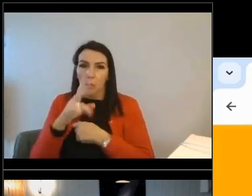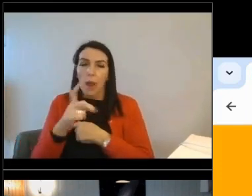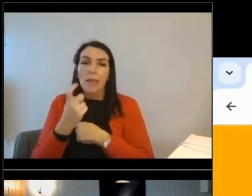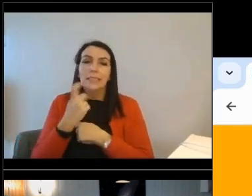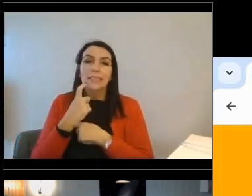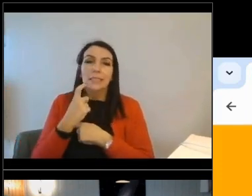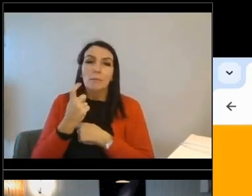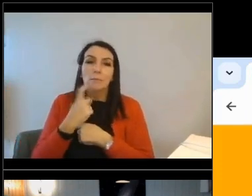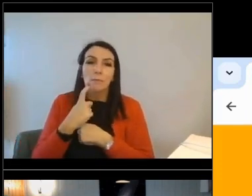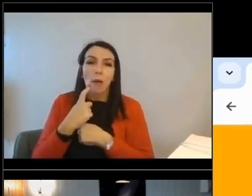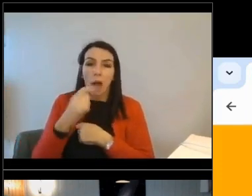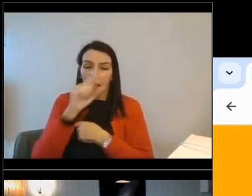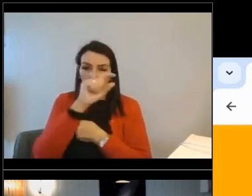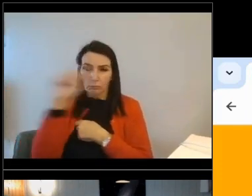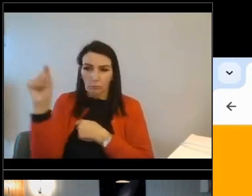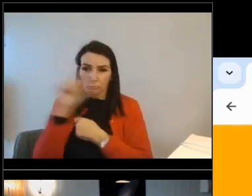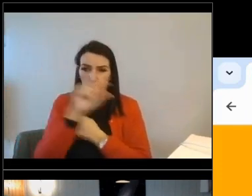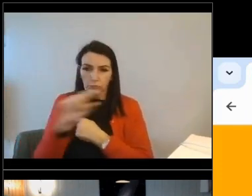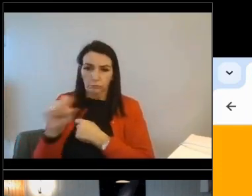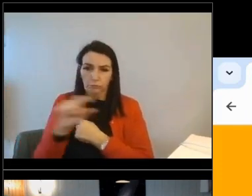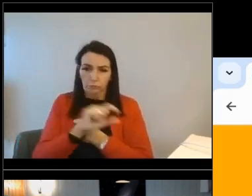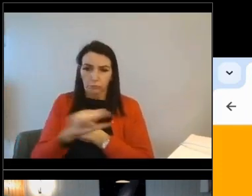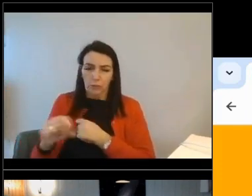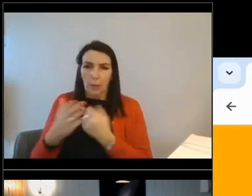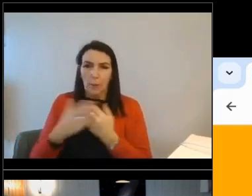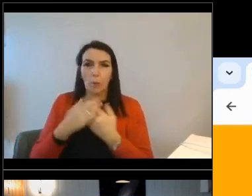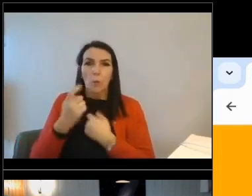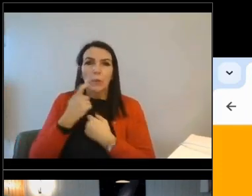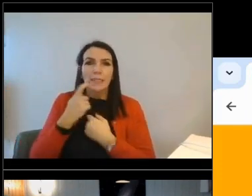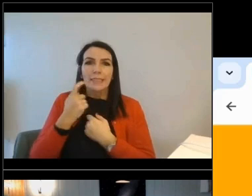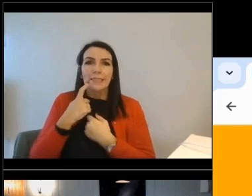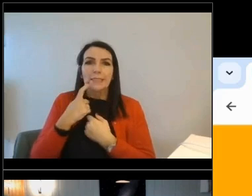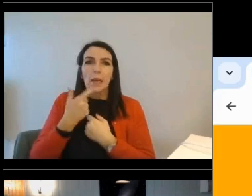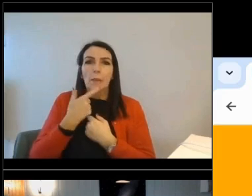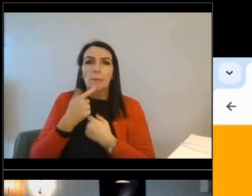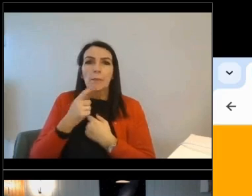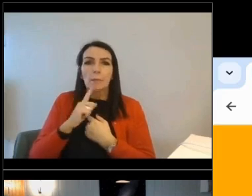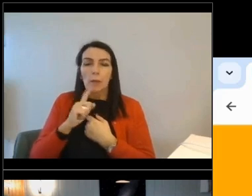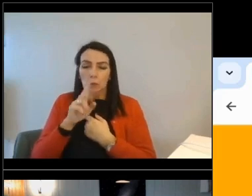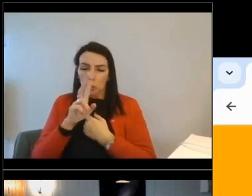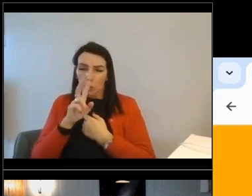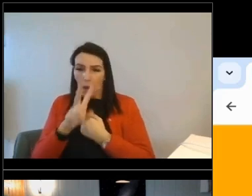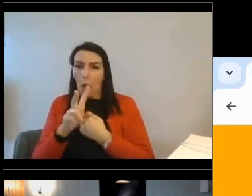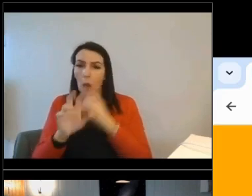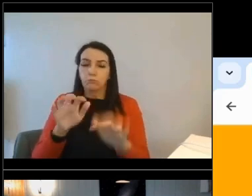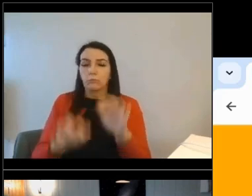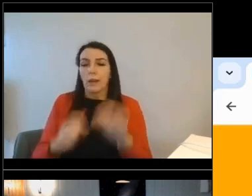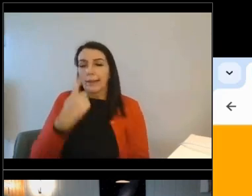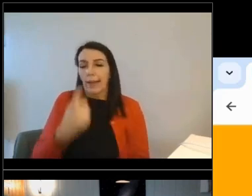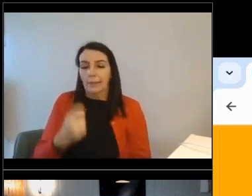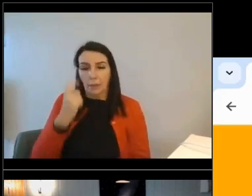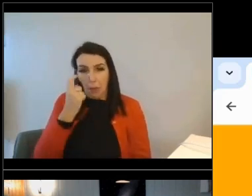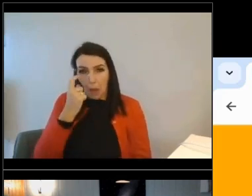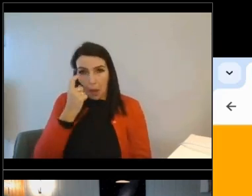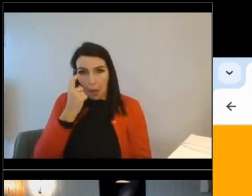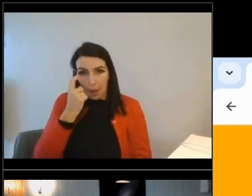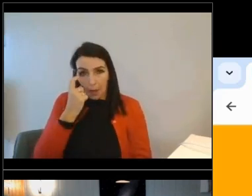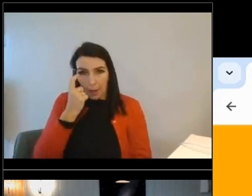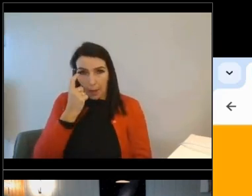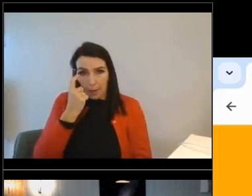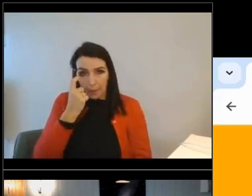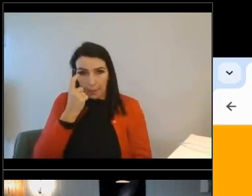way that it's presented. And it means that more, you know, hopefully most people can access it from no issues at all. I'm going to do